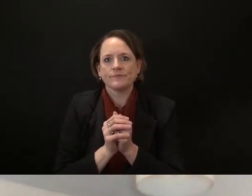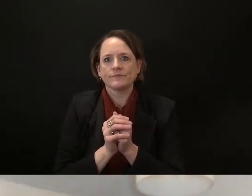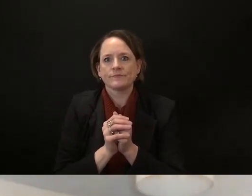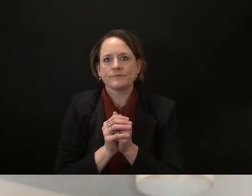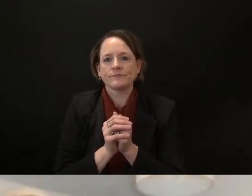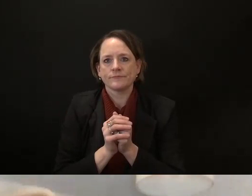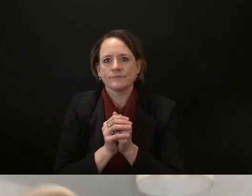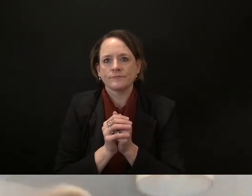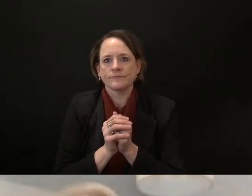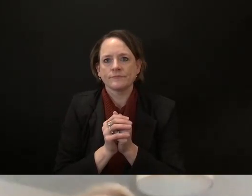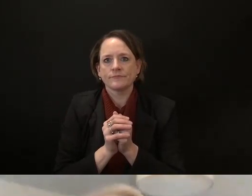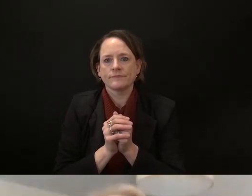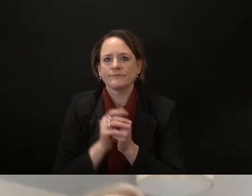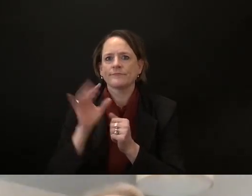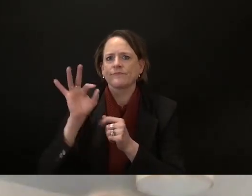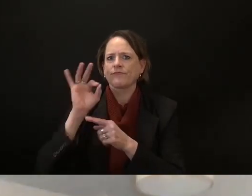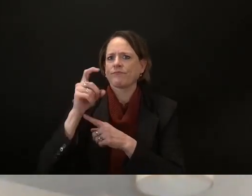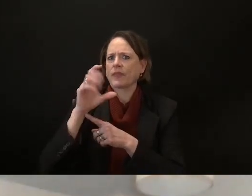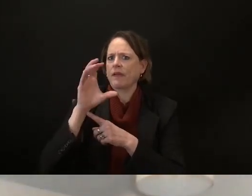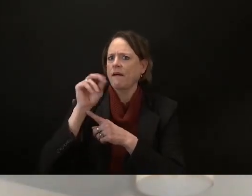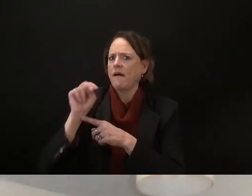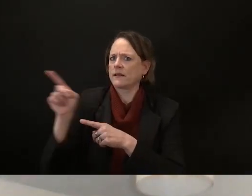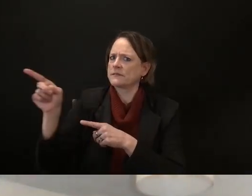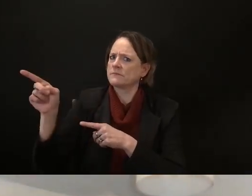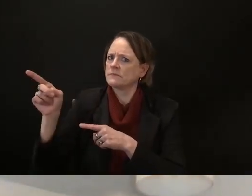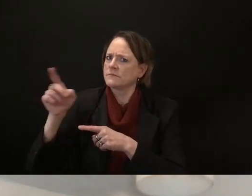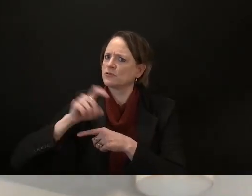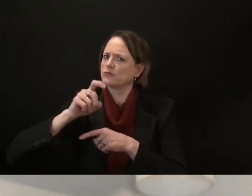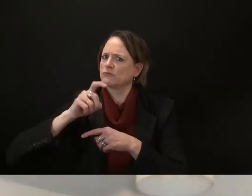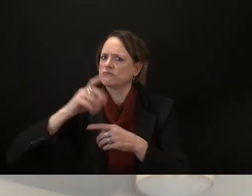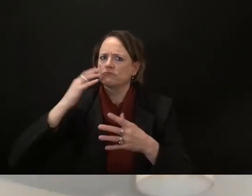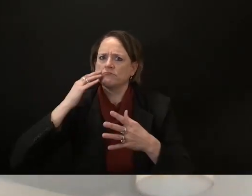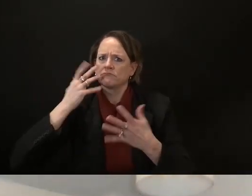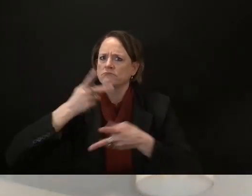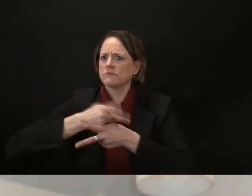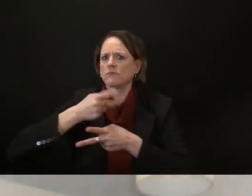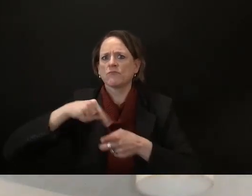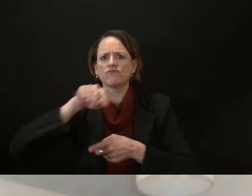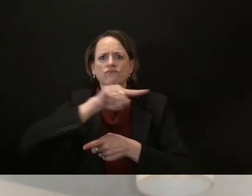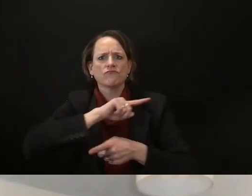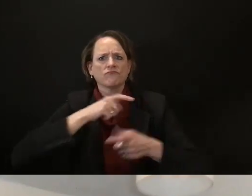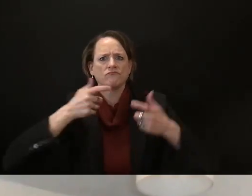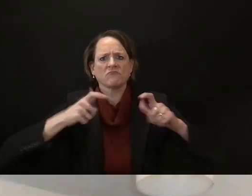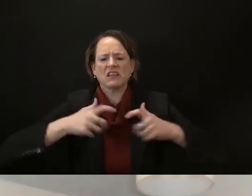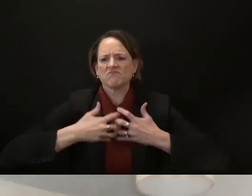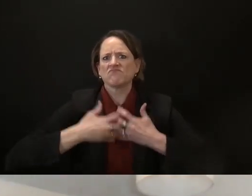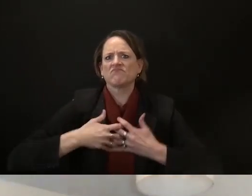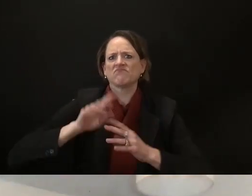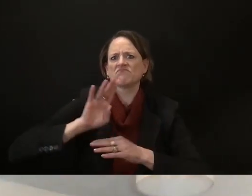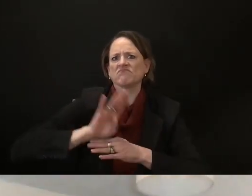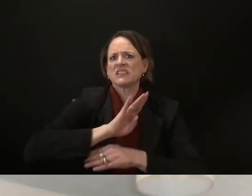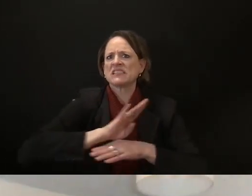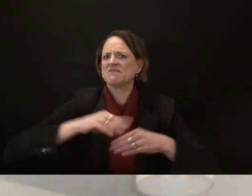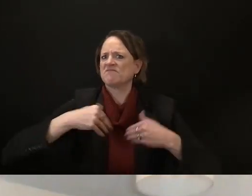you know starship enterprise stuff and spacecrafts and you know woody woo and you know blah blah type stuff and we're gonna you know be the